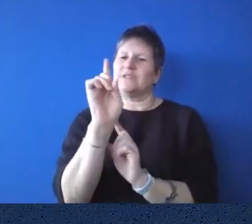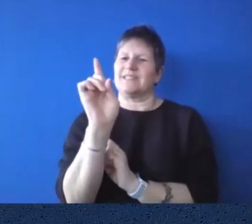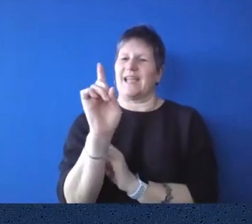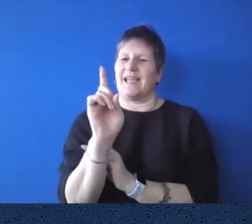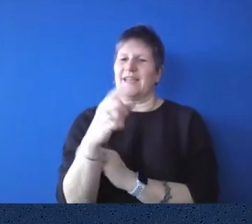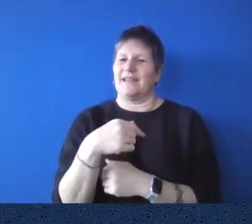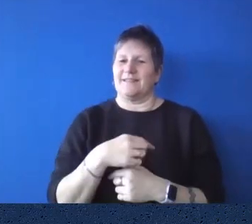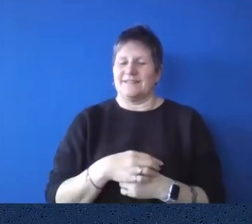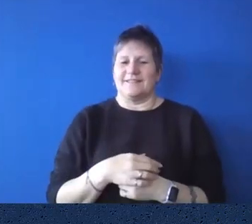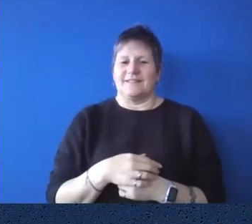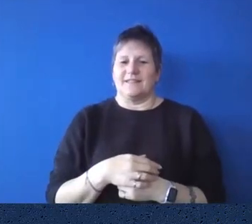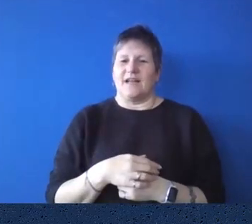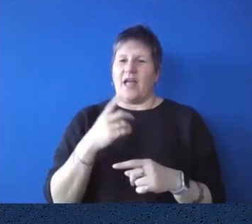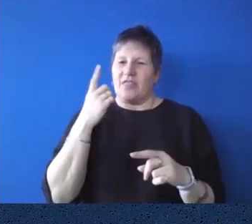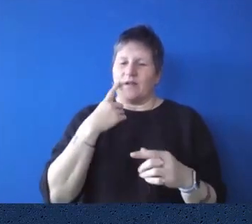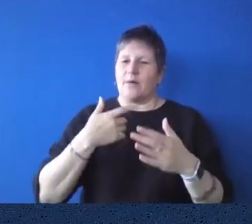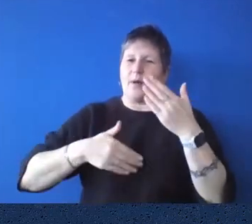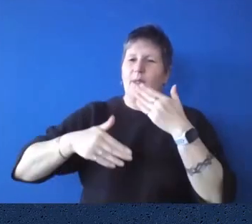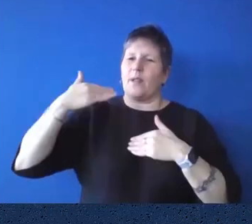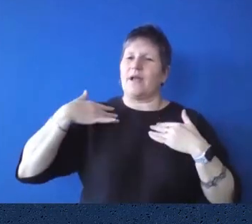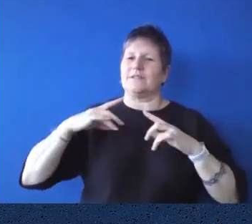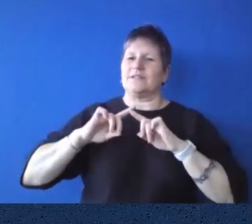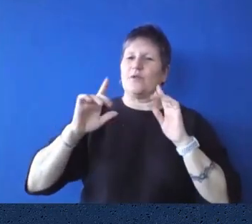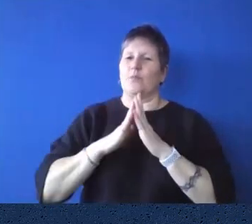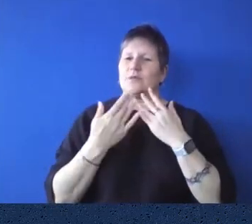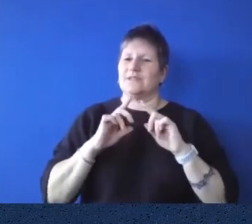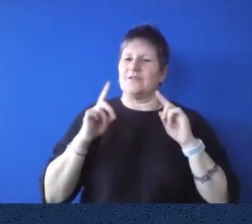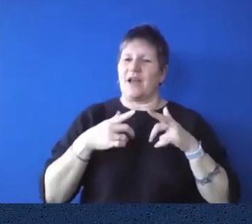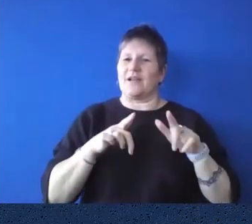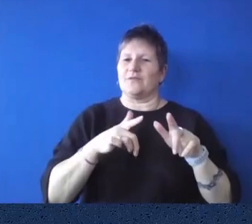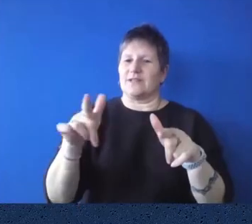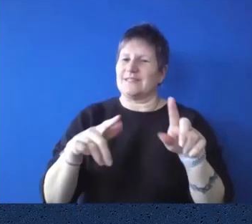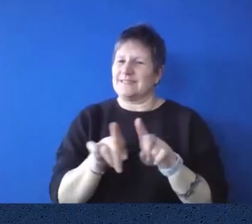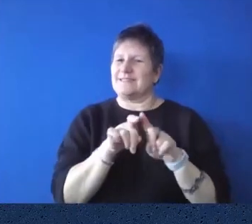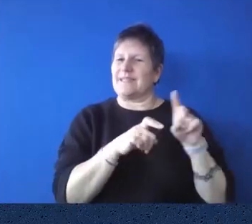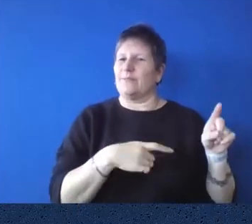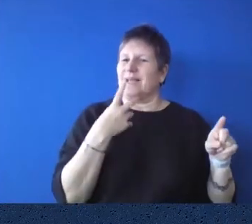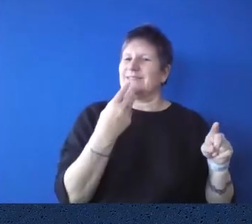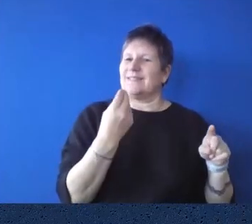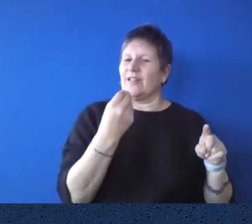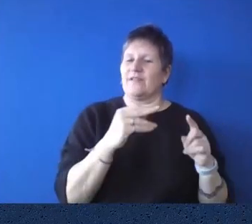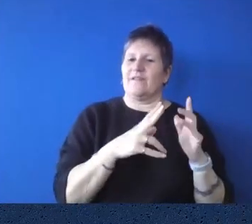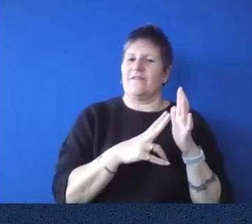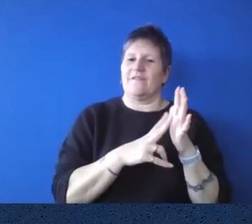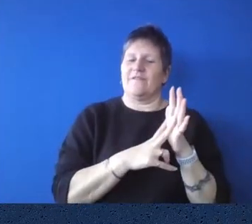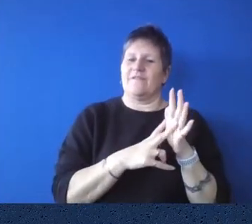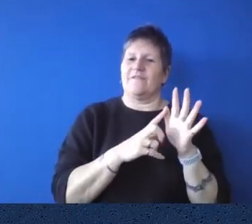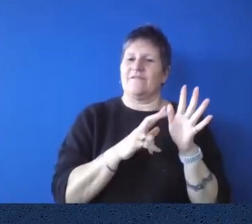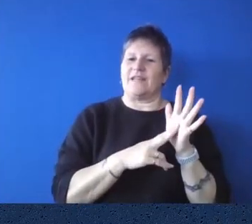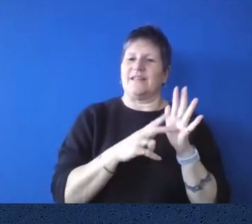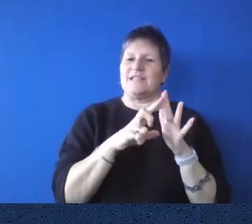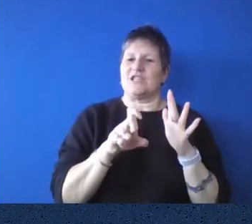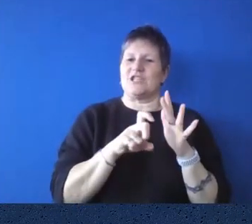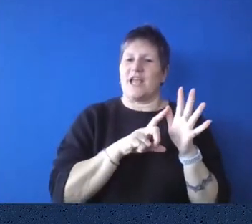um, books in other languages such as the Venetian book over there. Um, but really, uh,